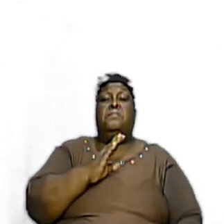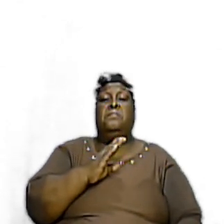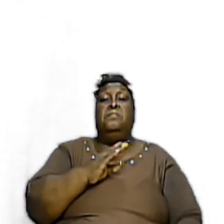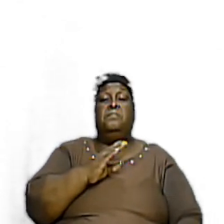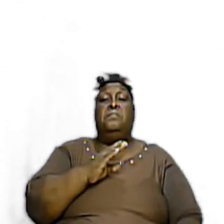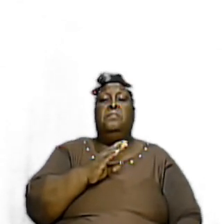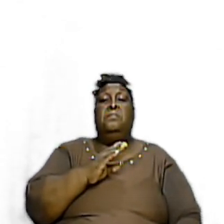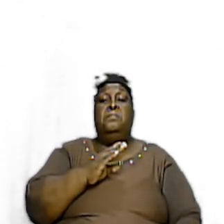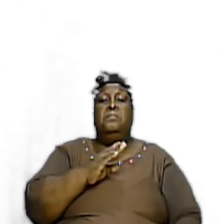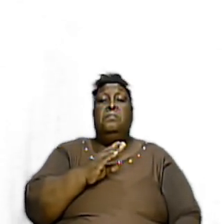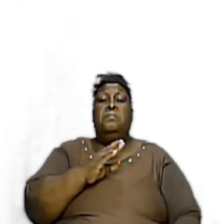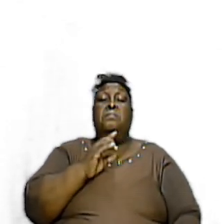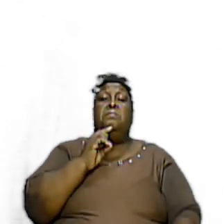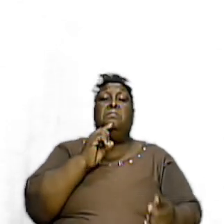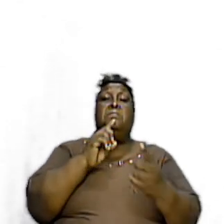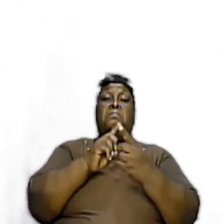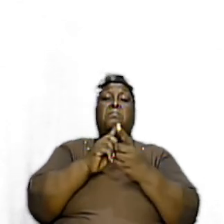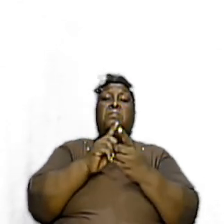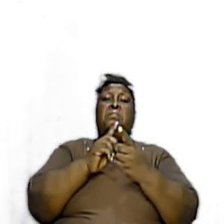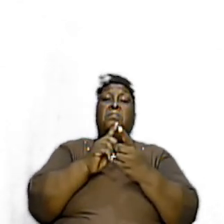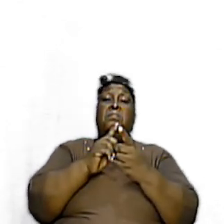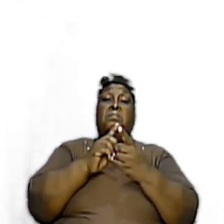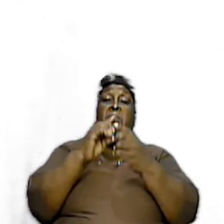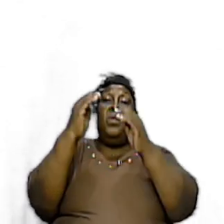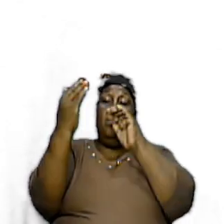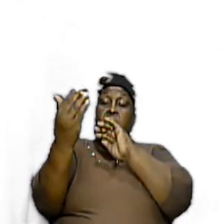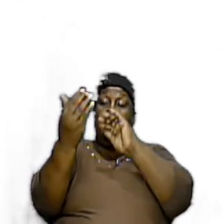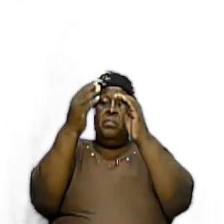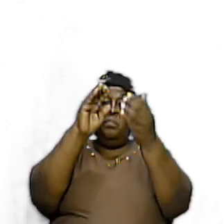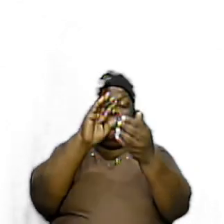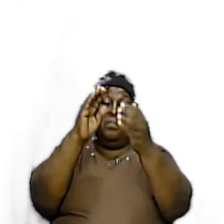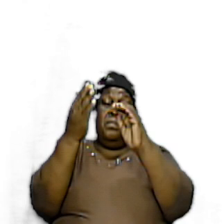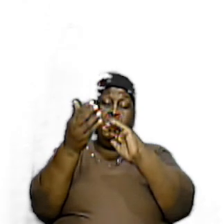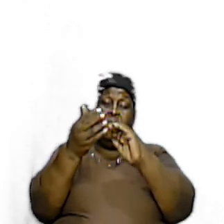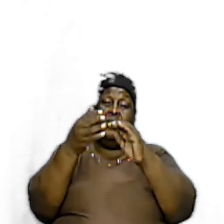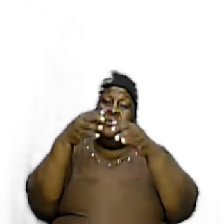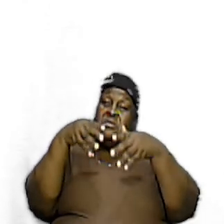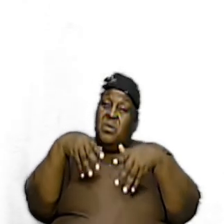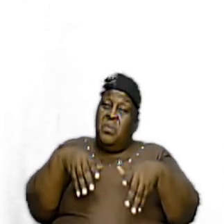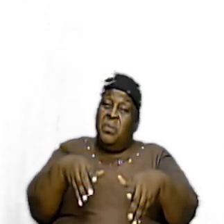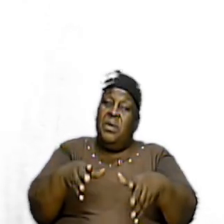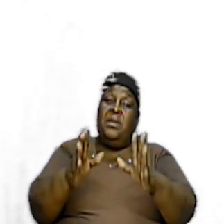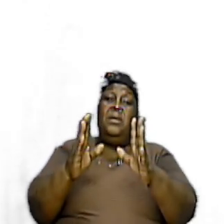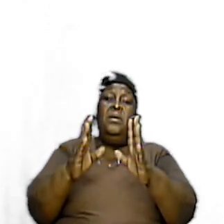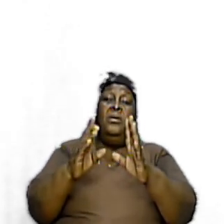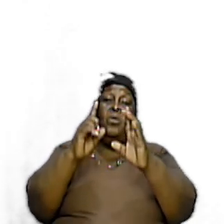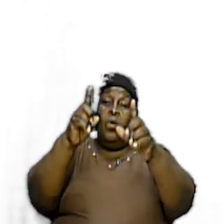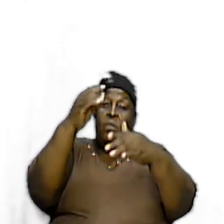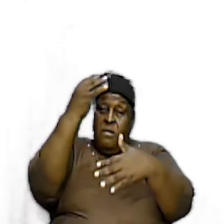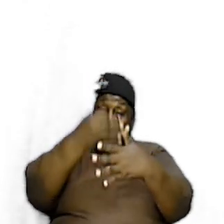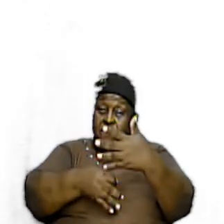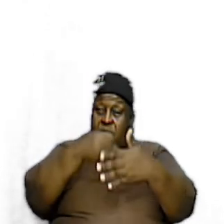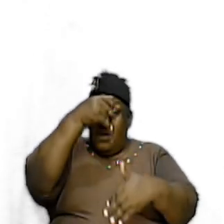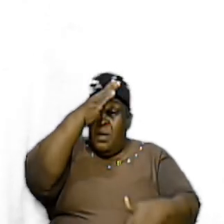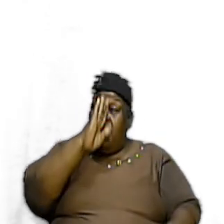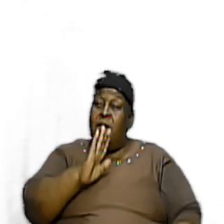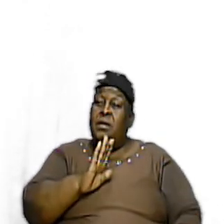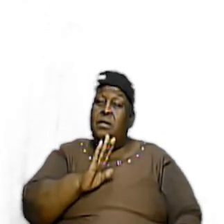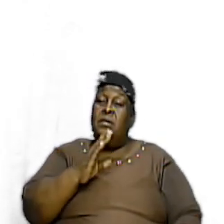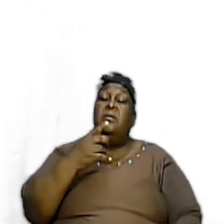make the comparison there is a way to approach God we would have